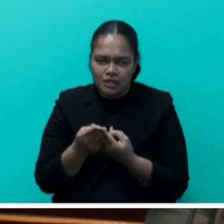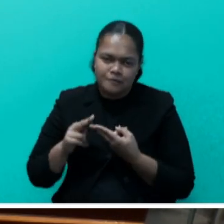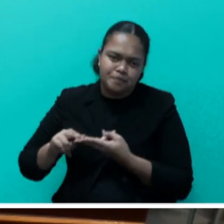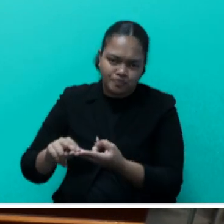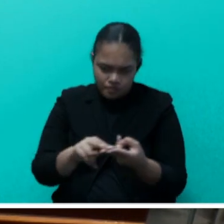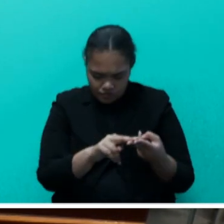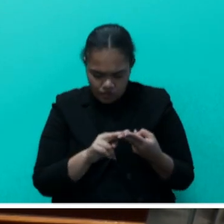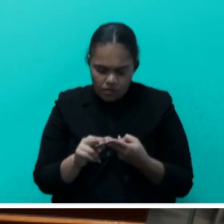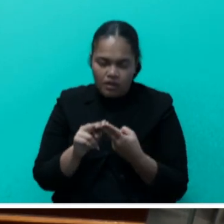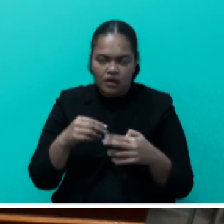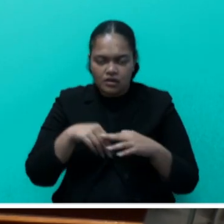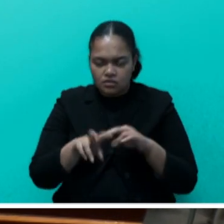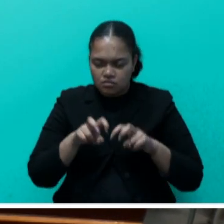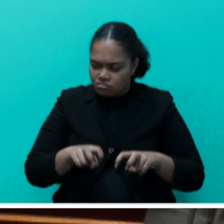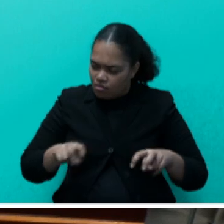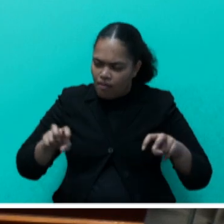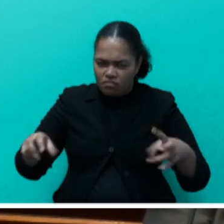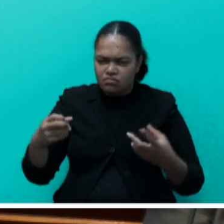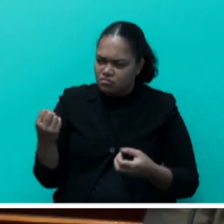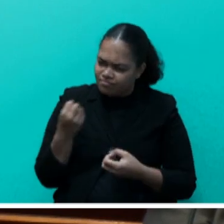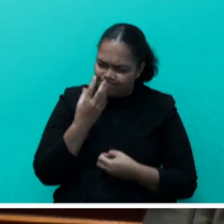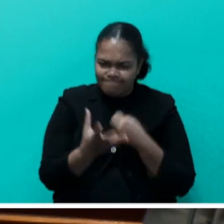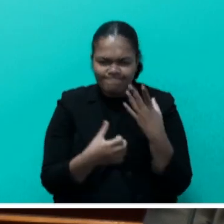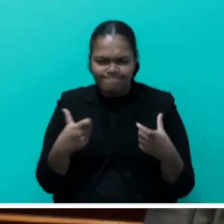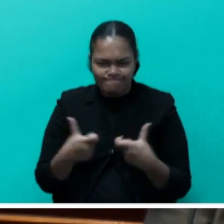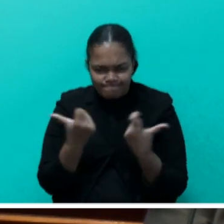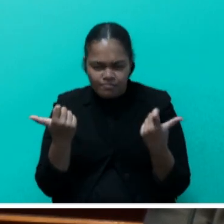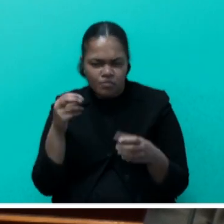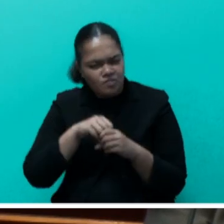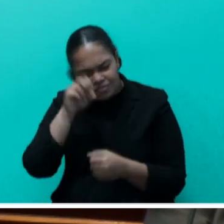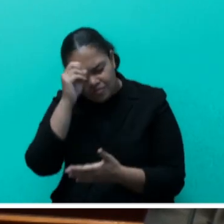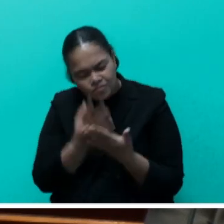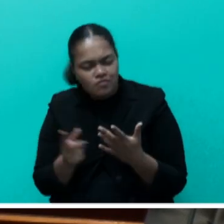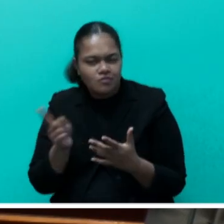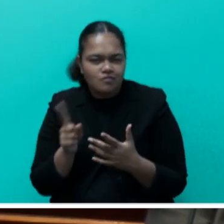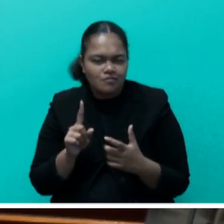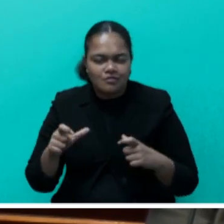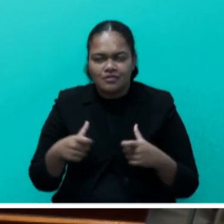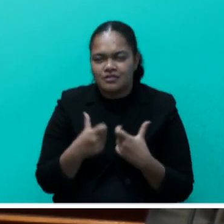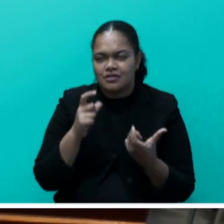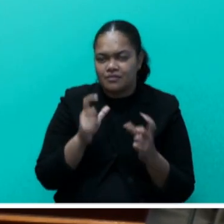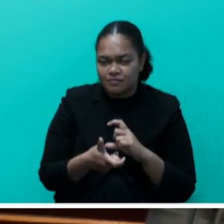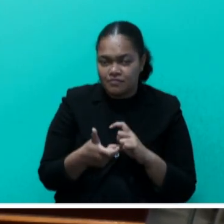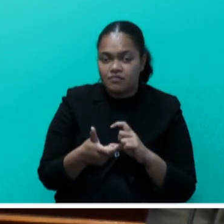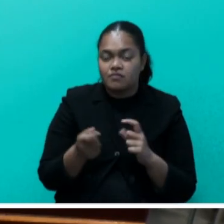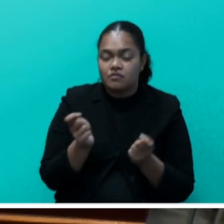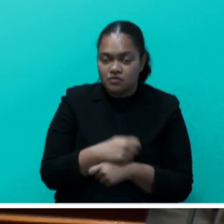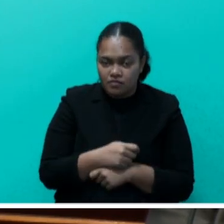SEEDS in addressing shared challenges such as climate change, debt sustainability, and economic vulnerability.